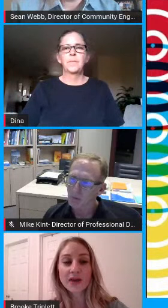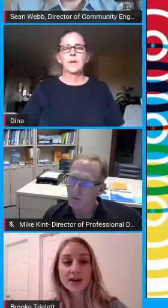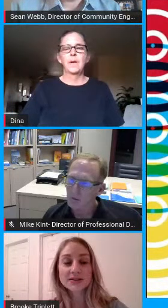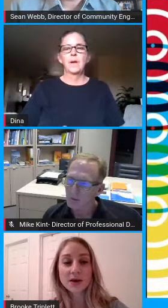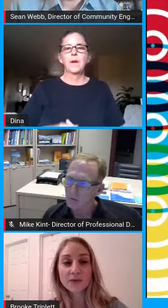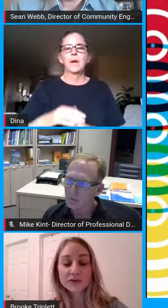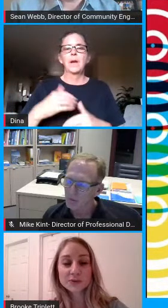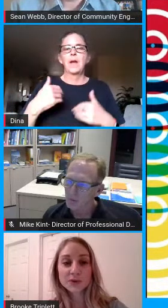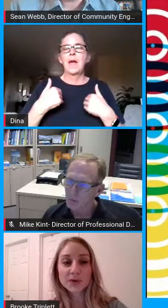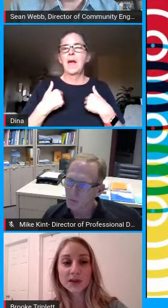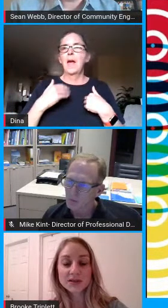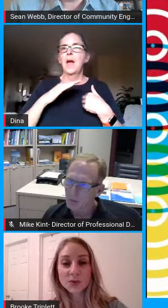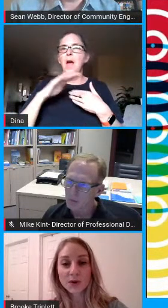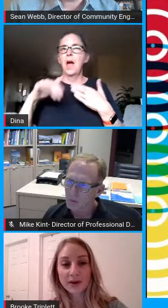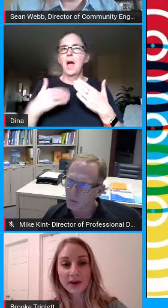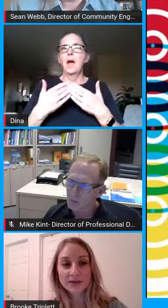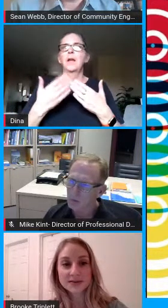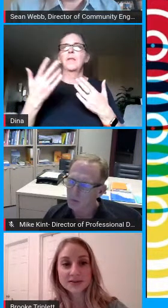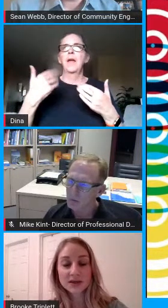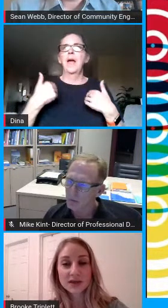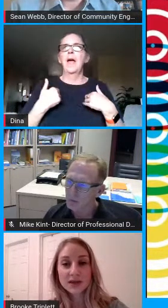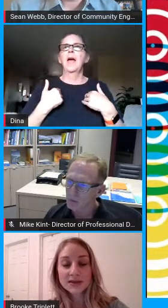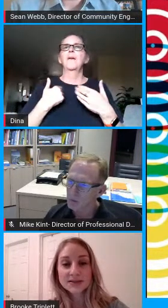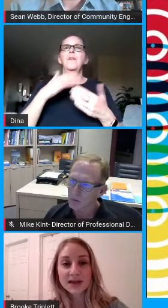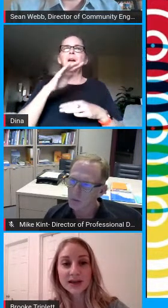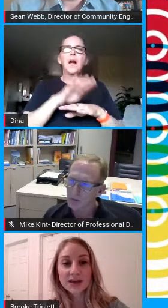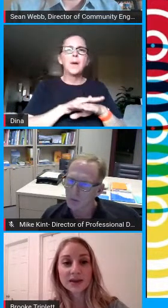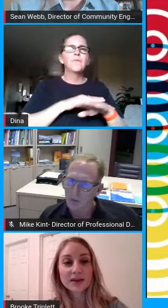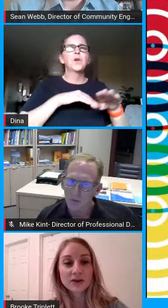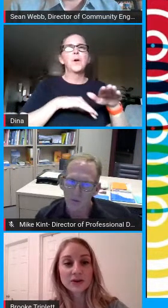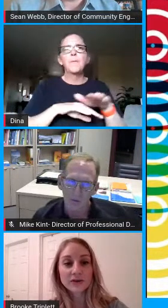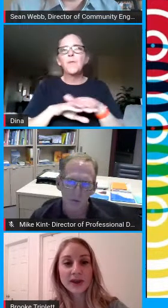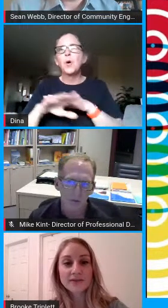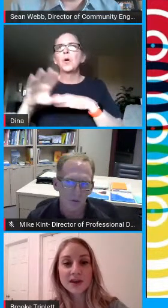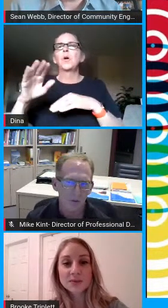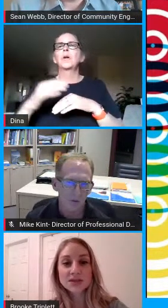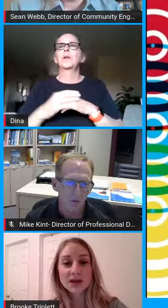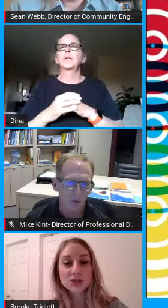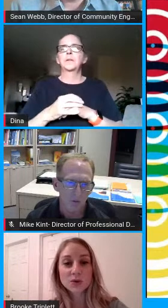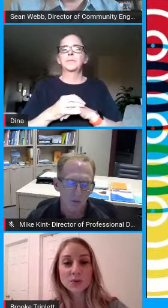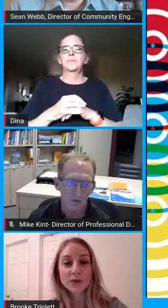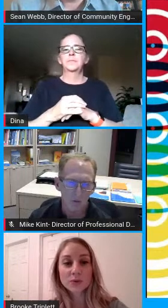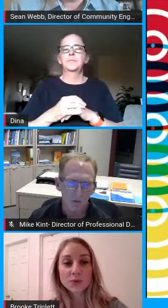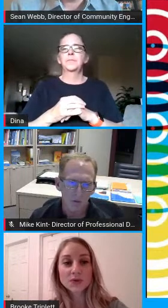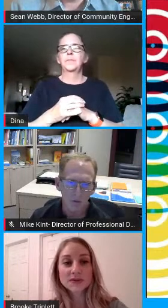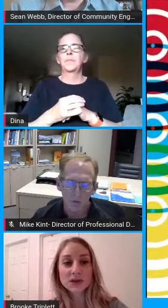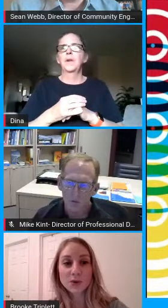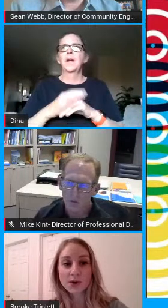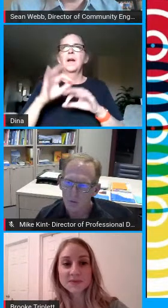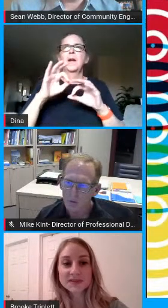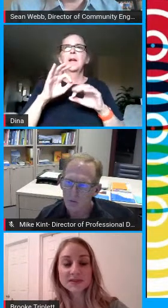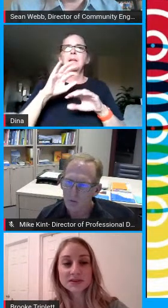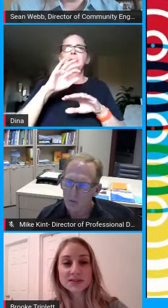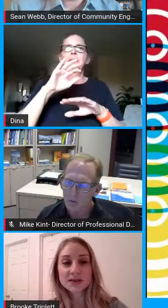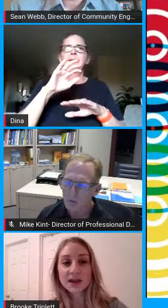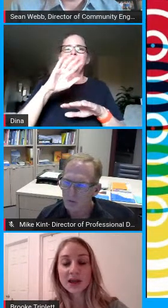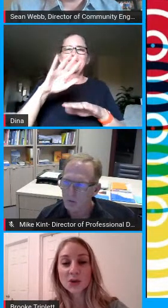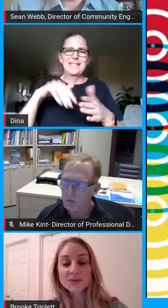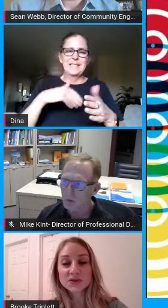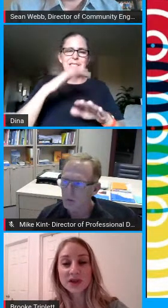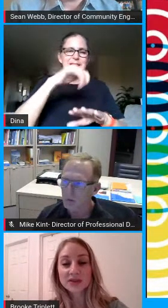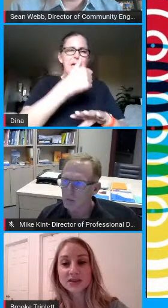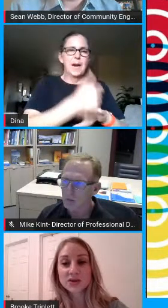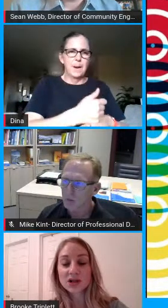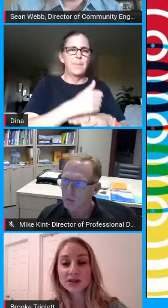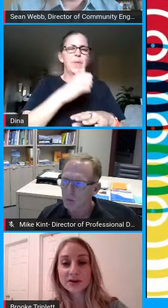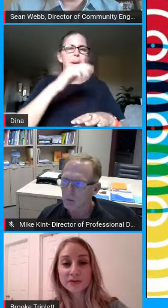area and that it's comfortable and it's organized second create a family schedule with rules and norms this is going to